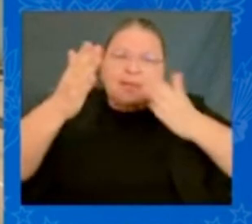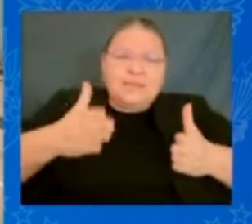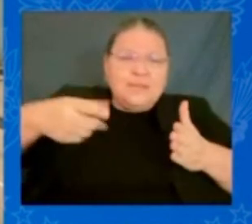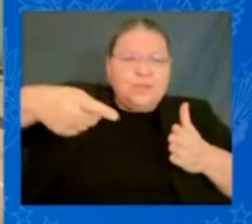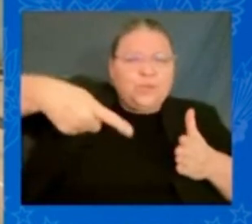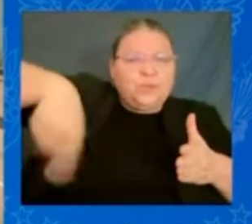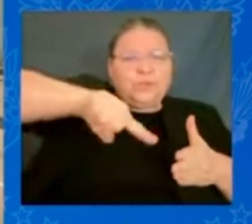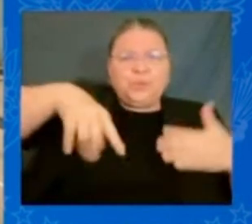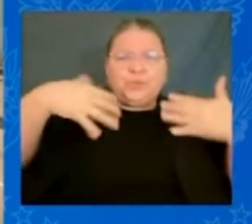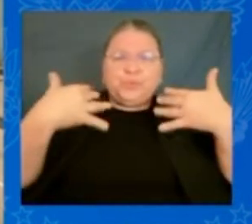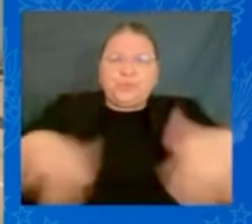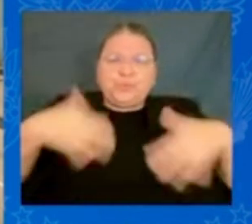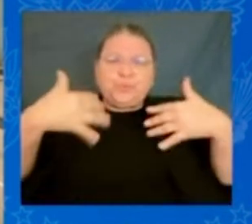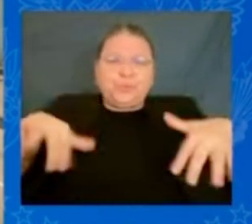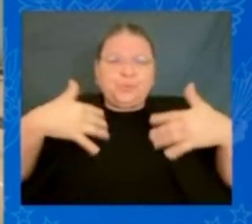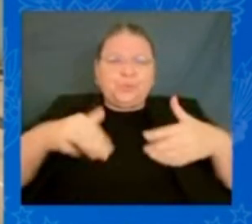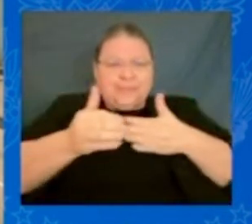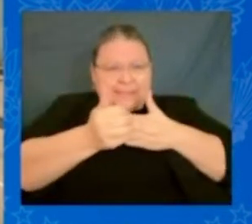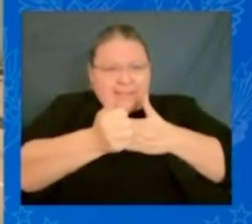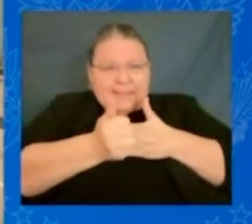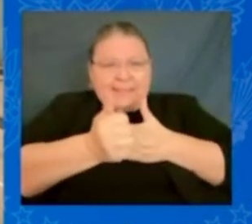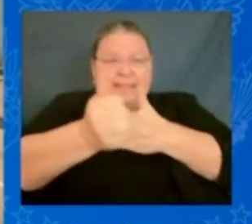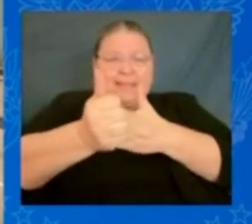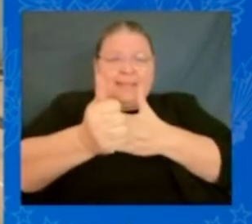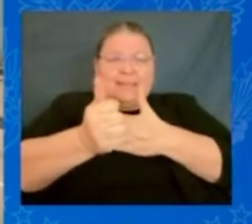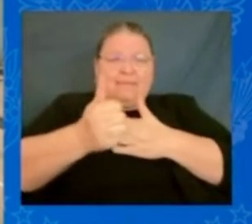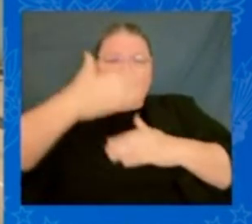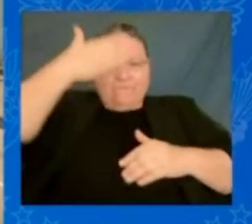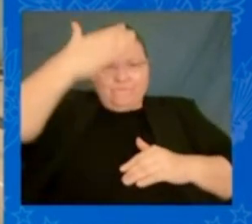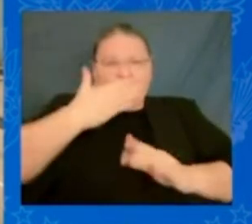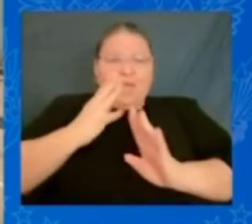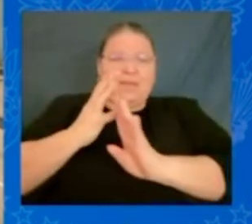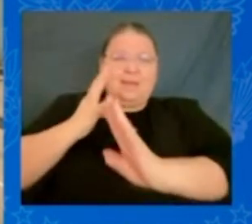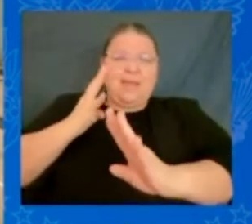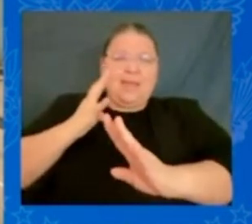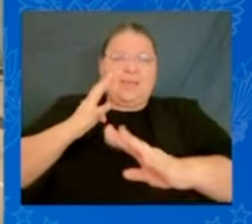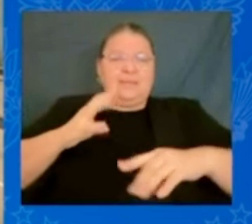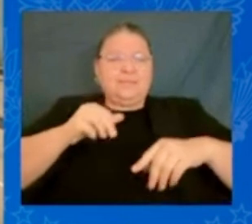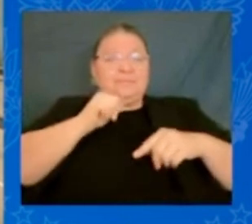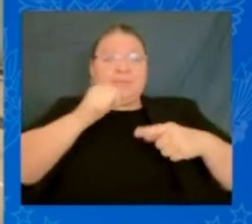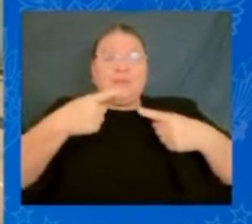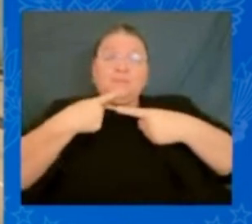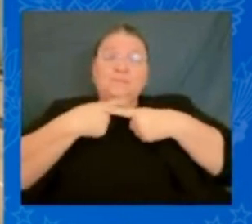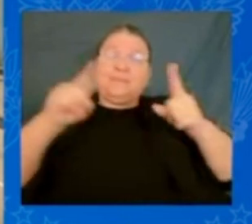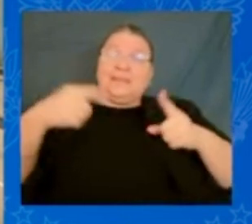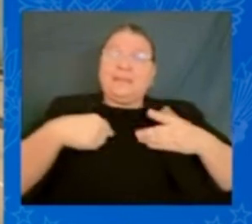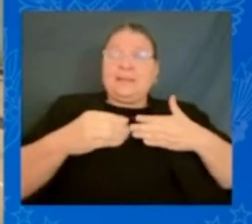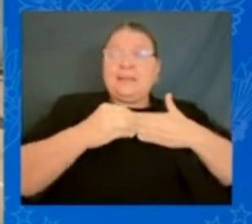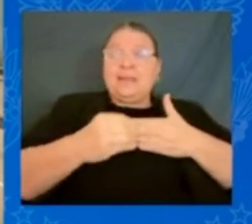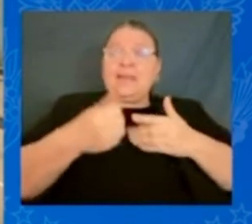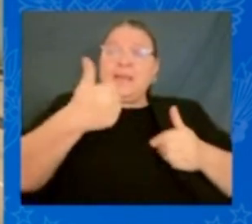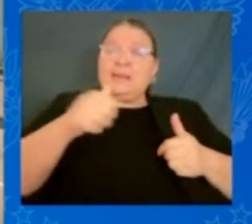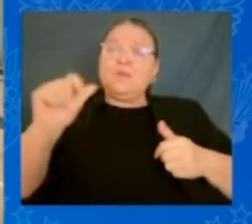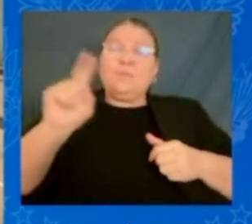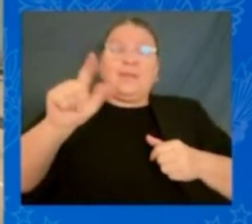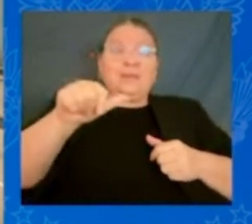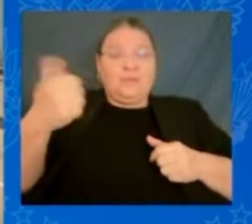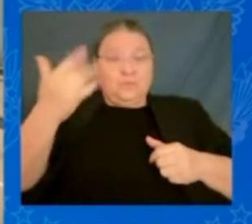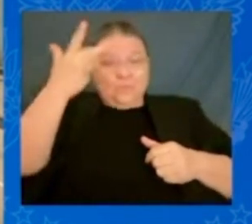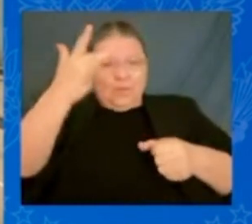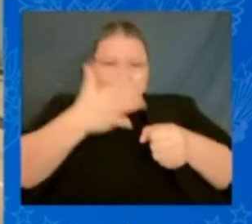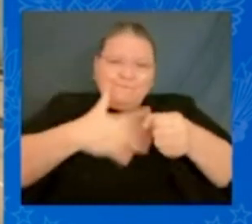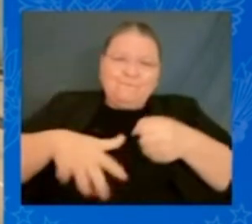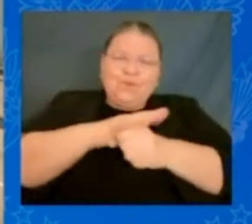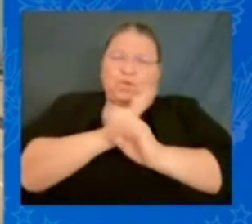front of the line, I don't claim to have led anybody anywhere, because the whole line was going forward. The